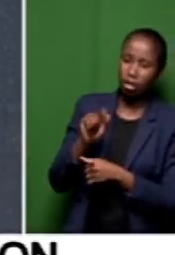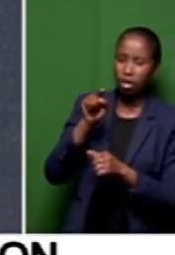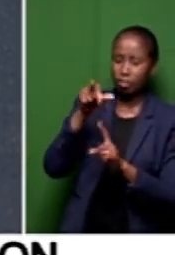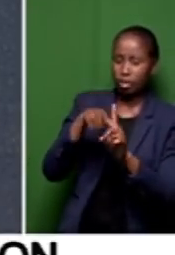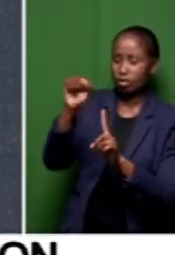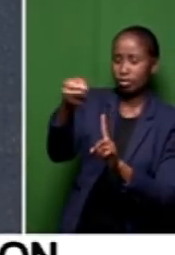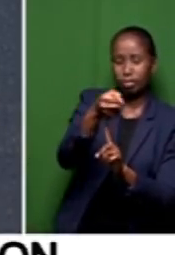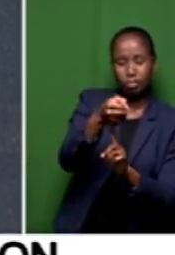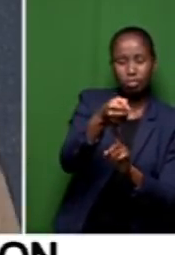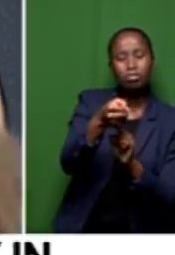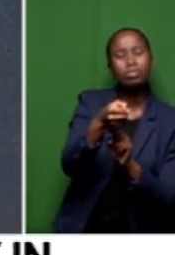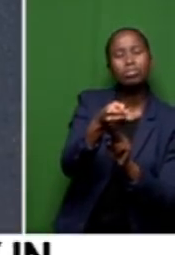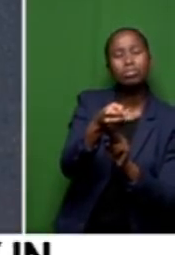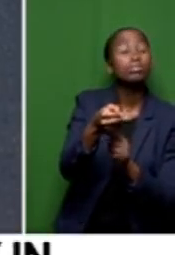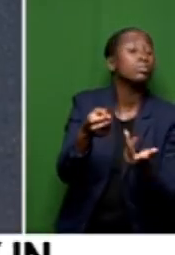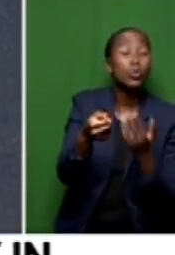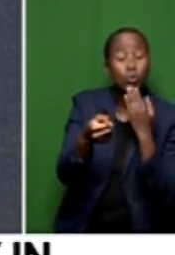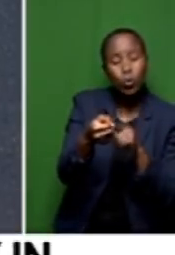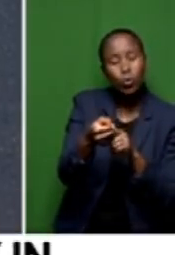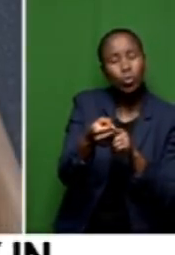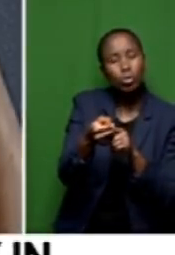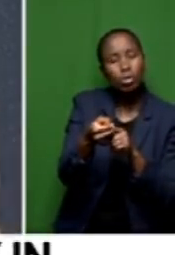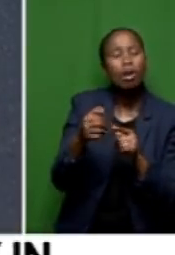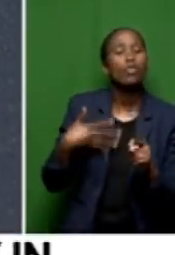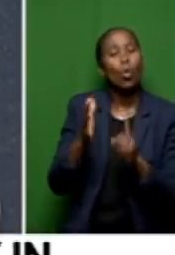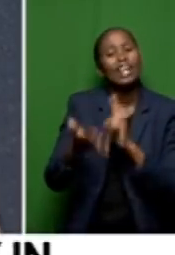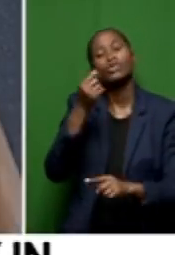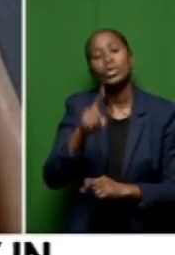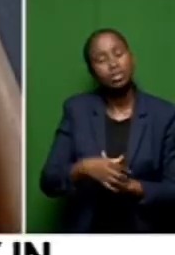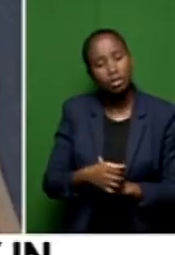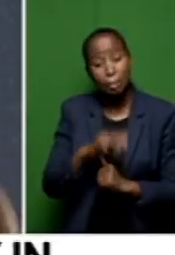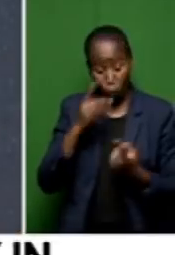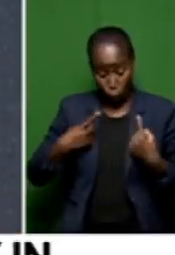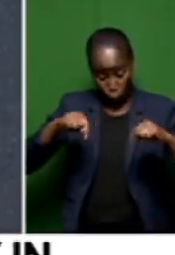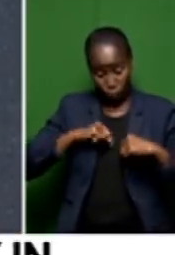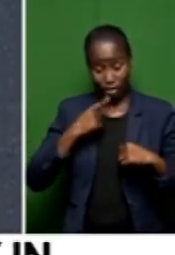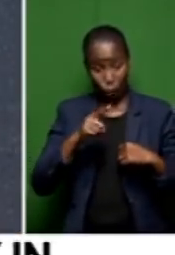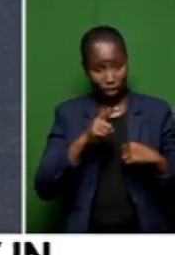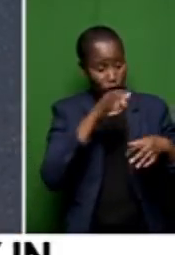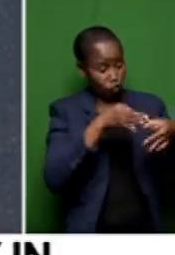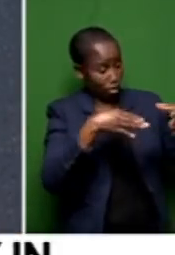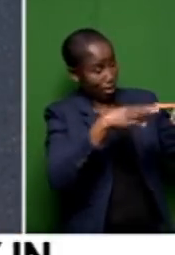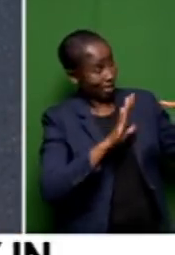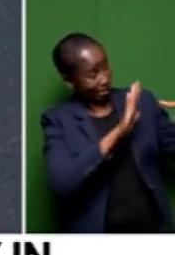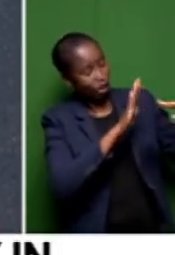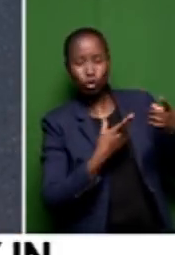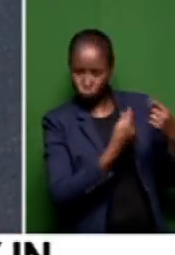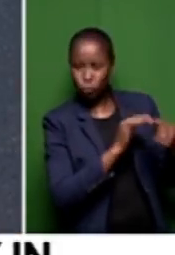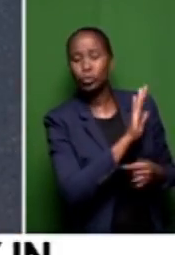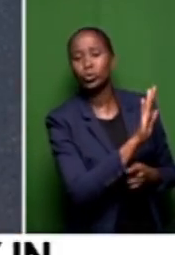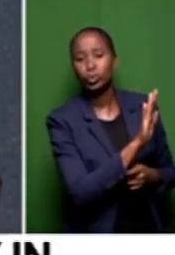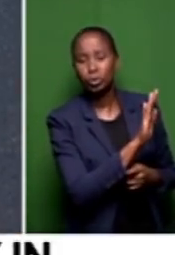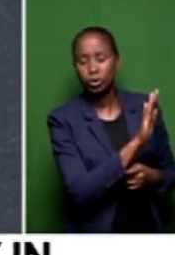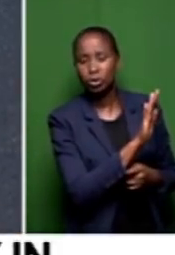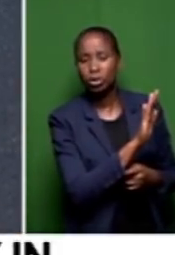do we want to achieve. In fact, let me just say we, the ruling party, does that. As a result,